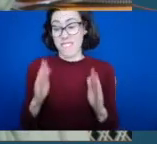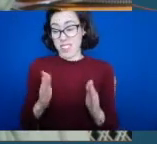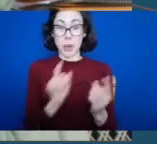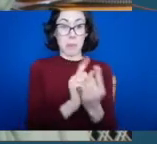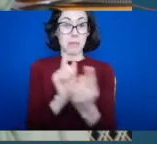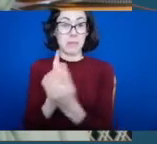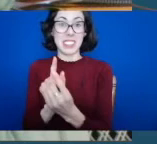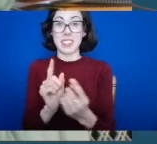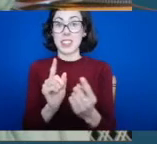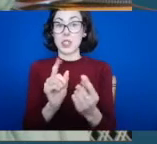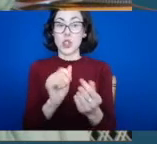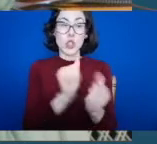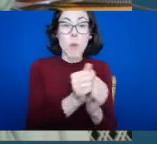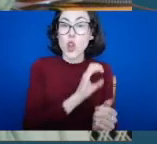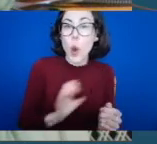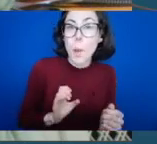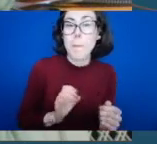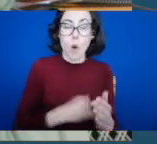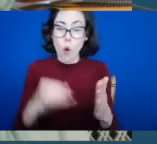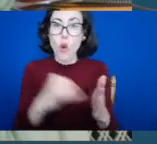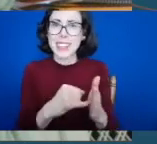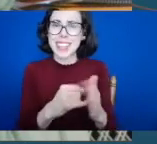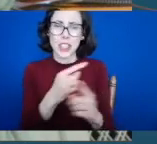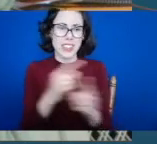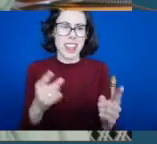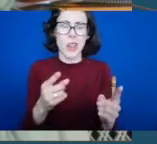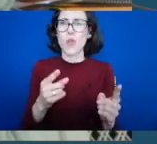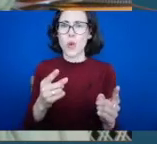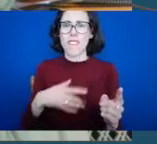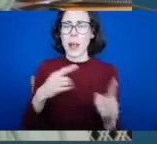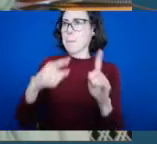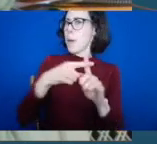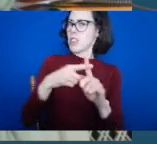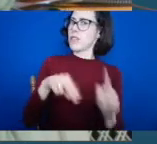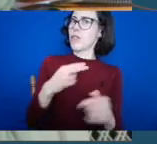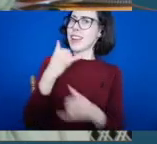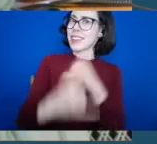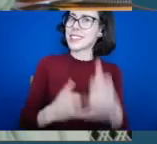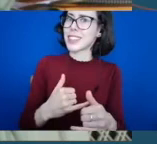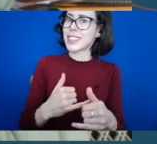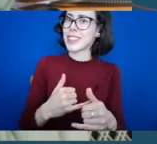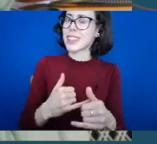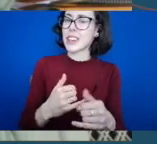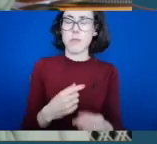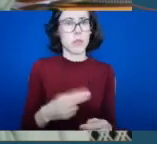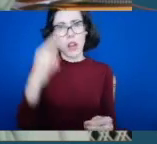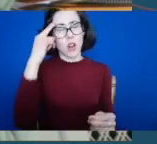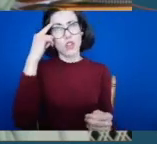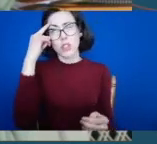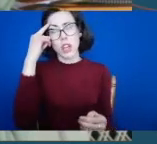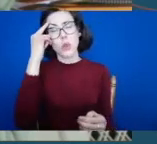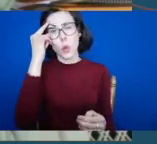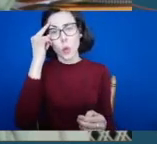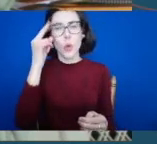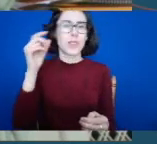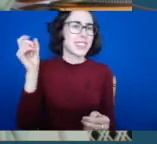brilliant resilience and hope and focus for next year. And I fully appreciate how tough it has been for many sports and athletes.